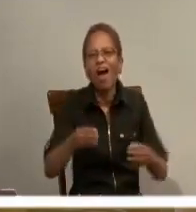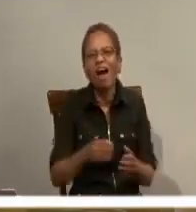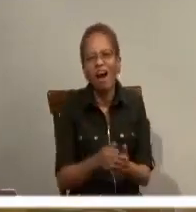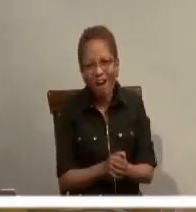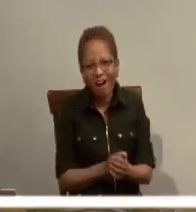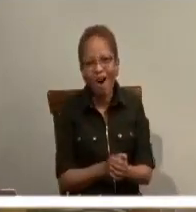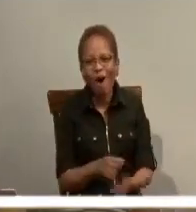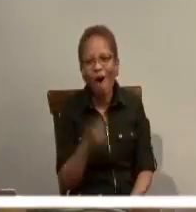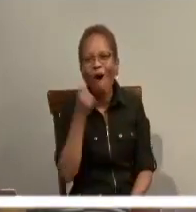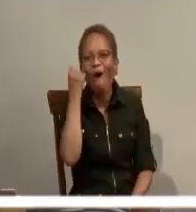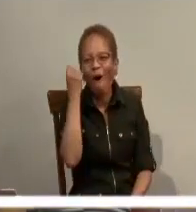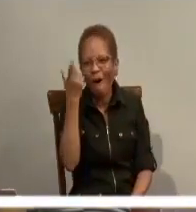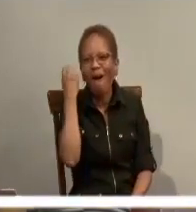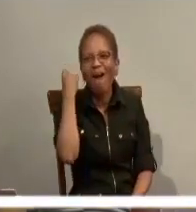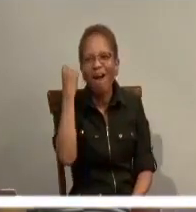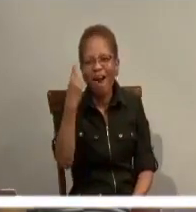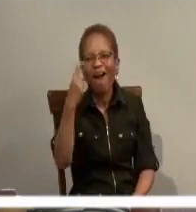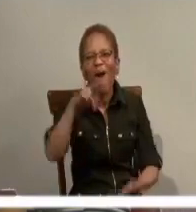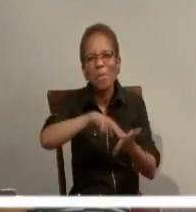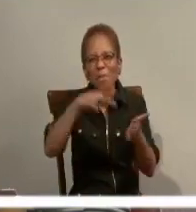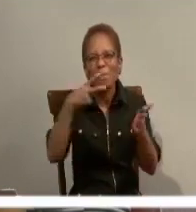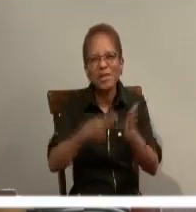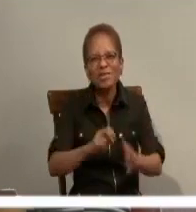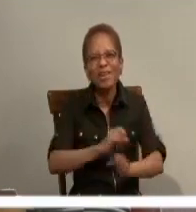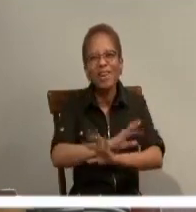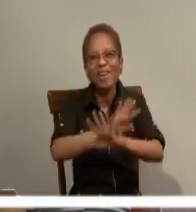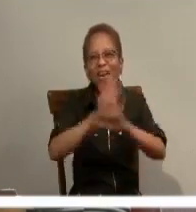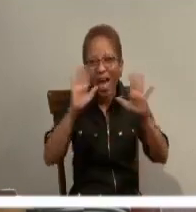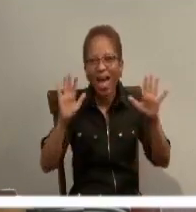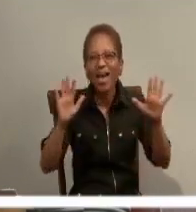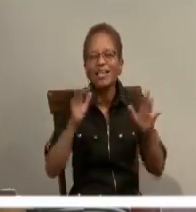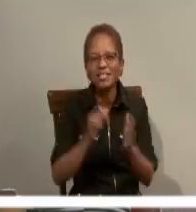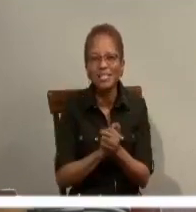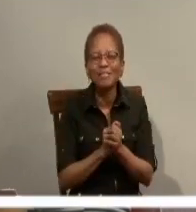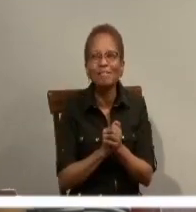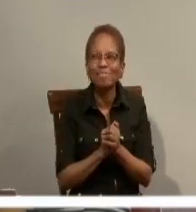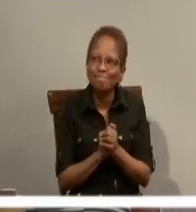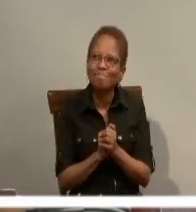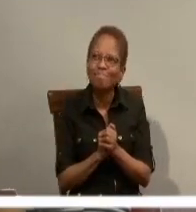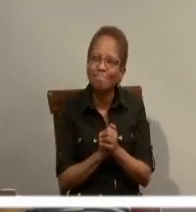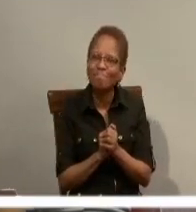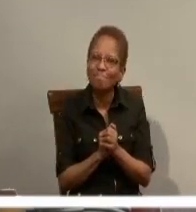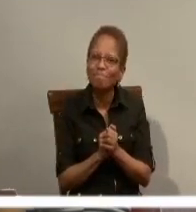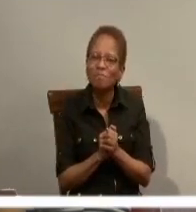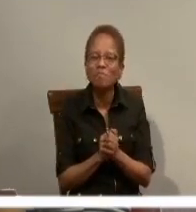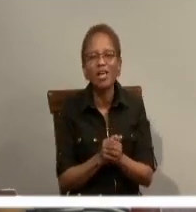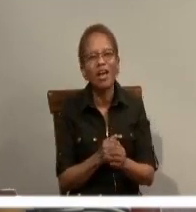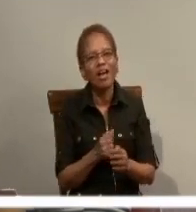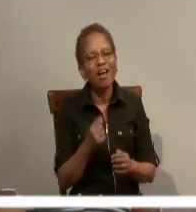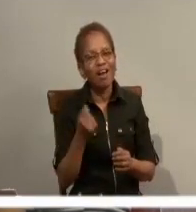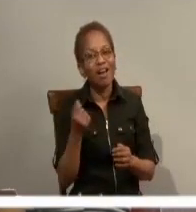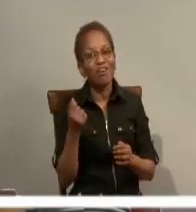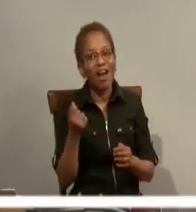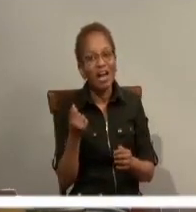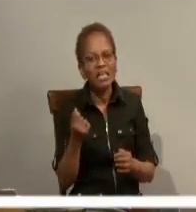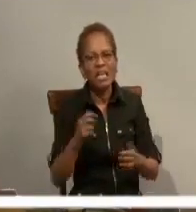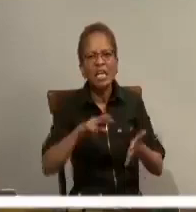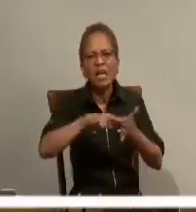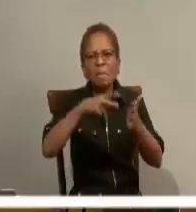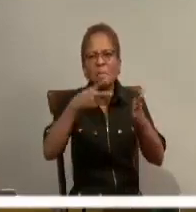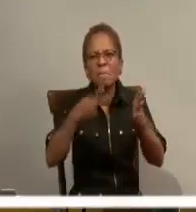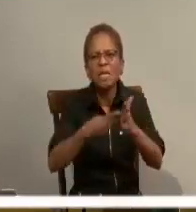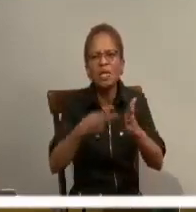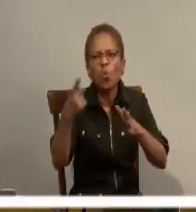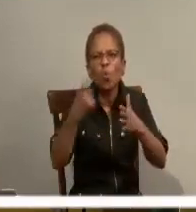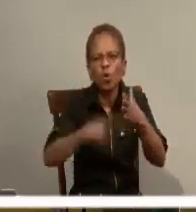which we reach to people in love and dignity. It is a disposition towards